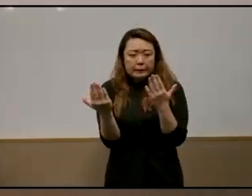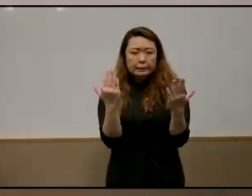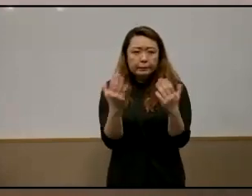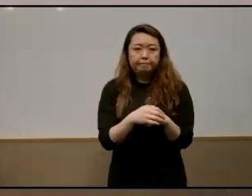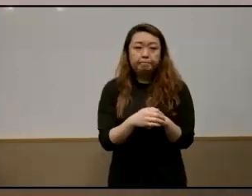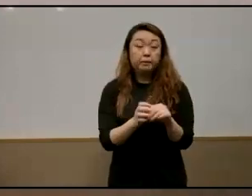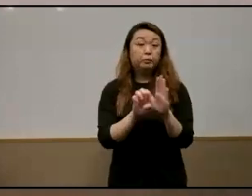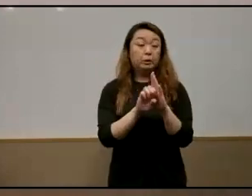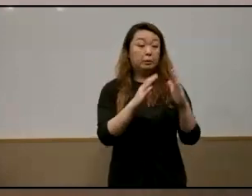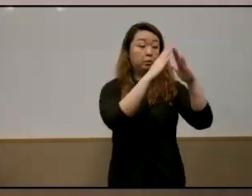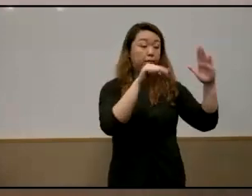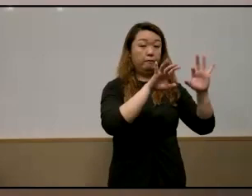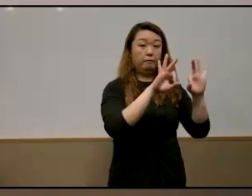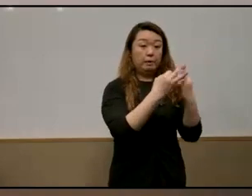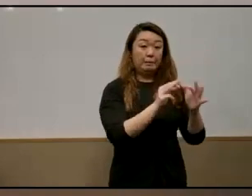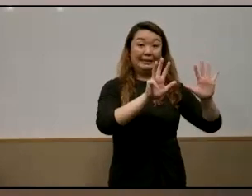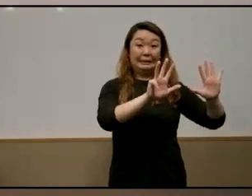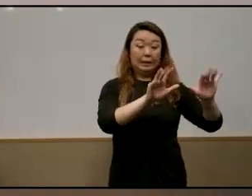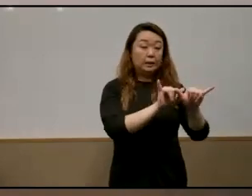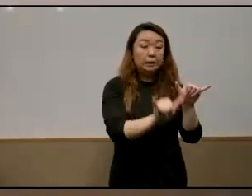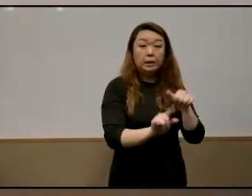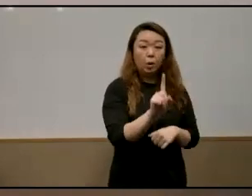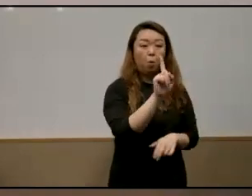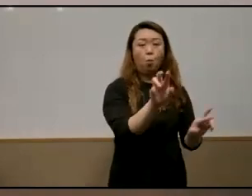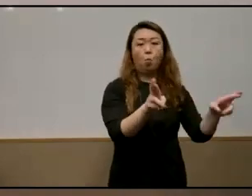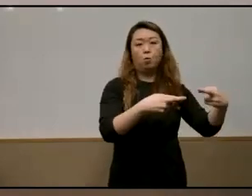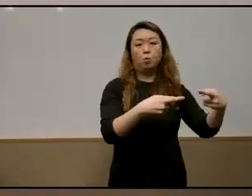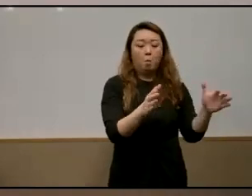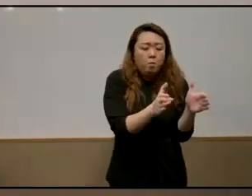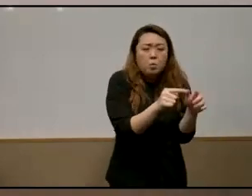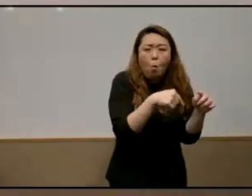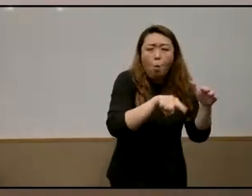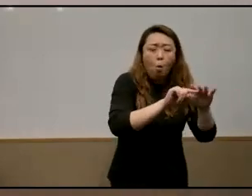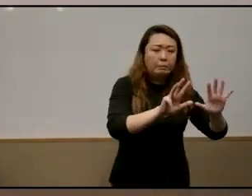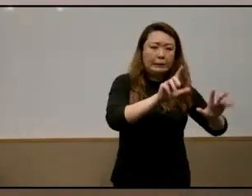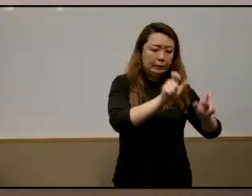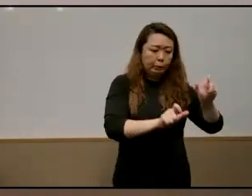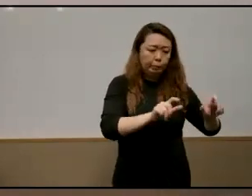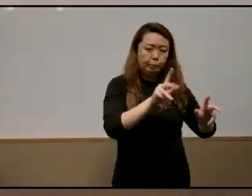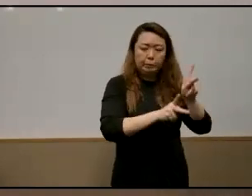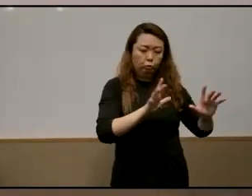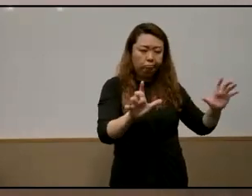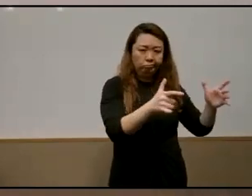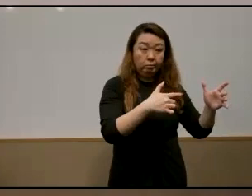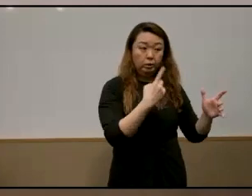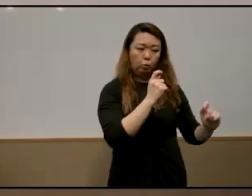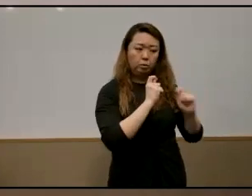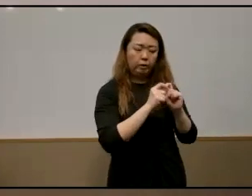nine for instance may live in a one bedroom flat in very difficult circumstances like one of the families that i interviewed